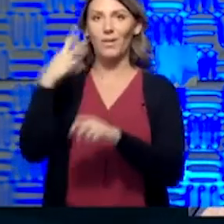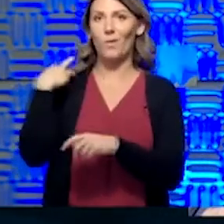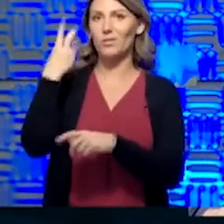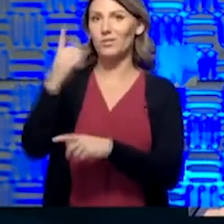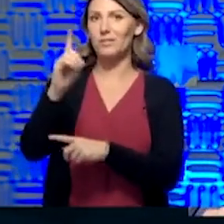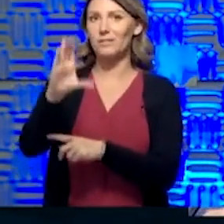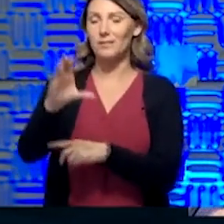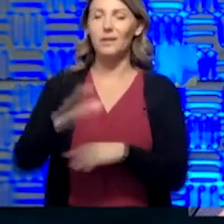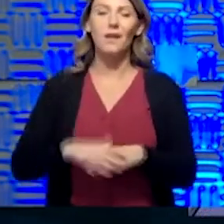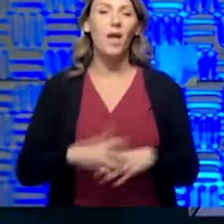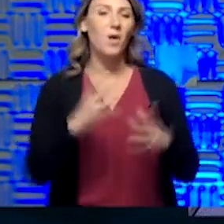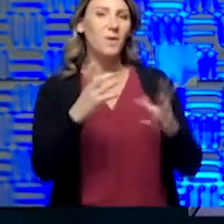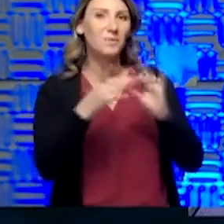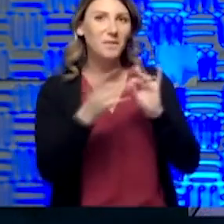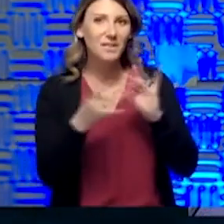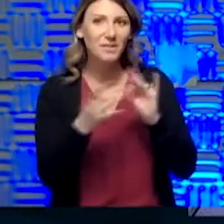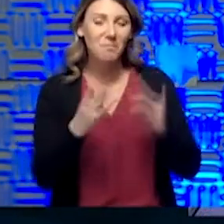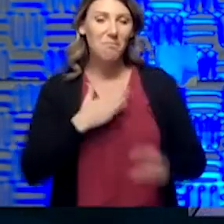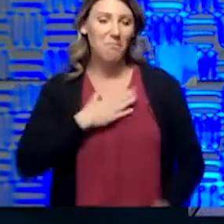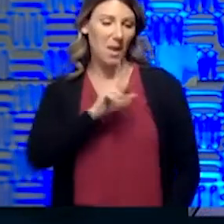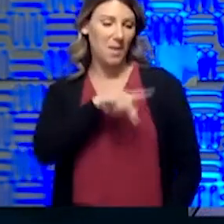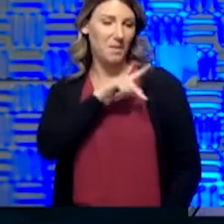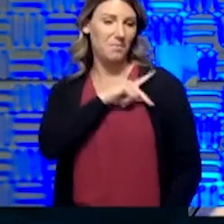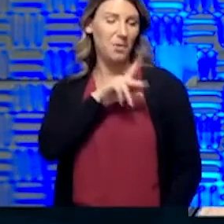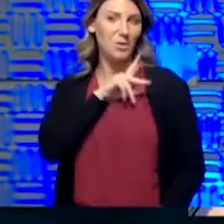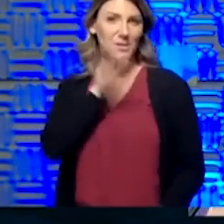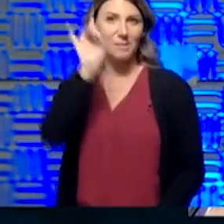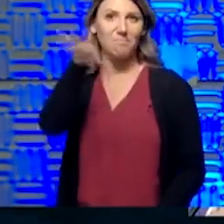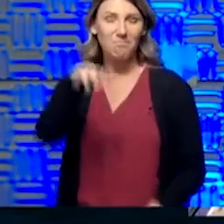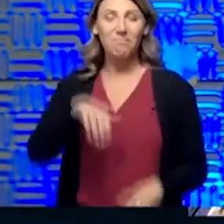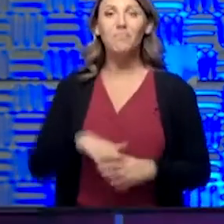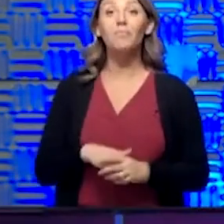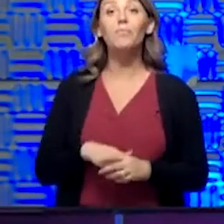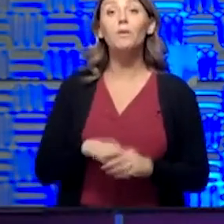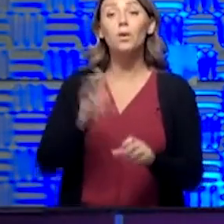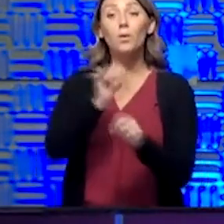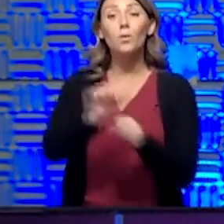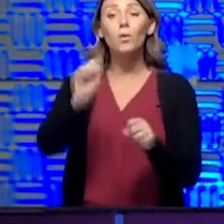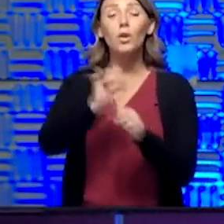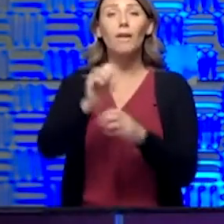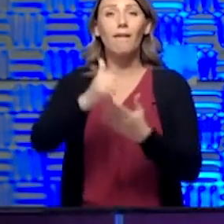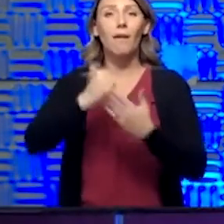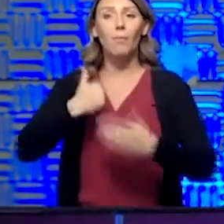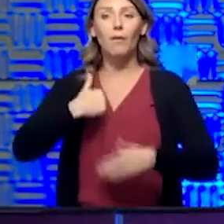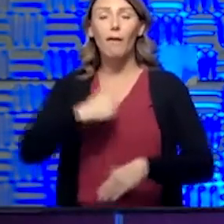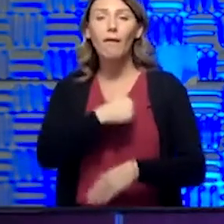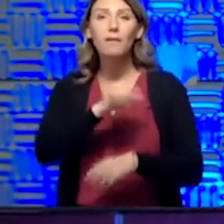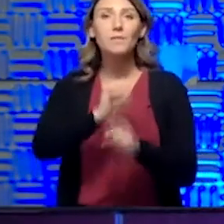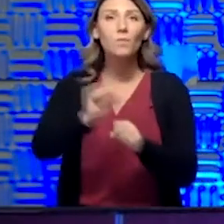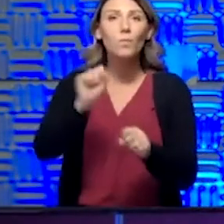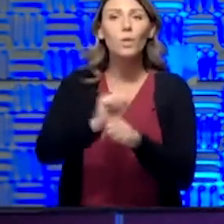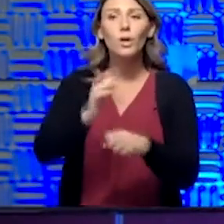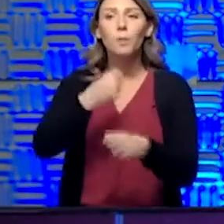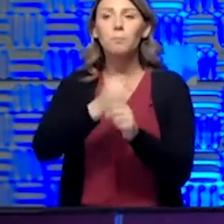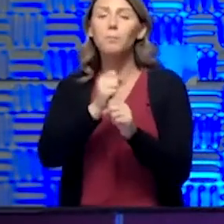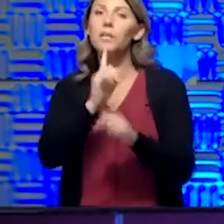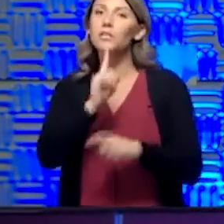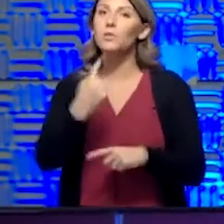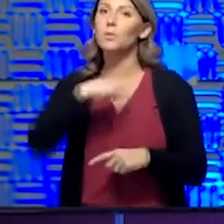say, Senator, this is my personal relentless plug, helping us work and making sure that we can get